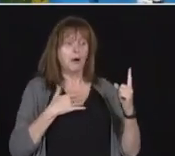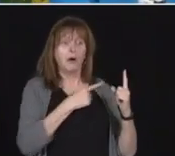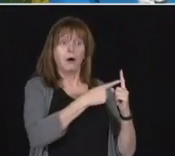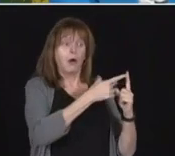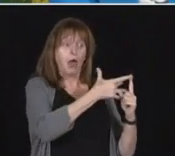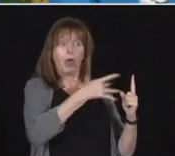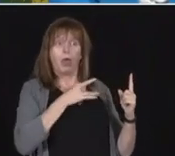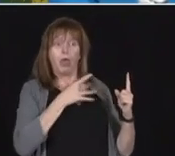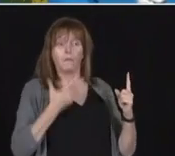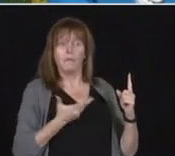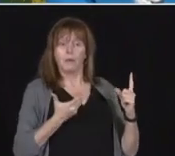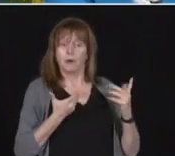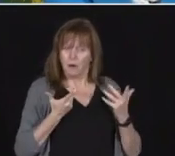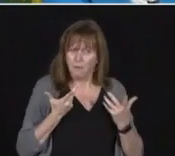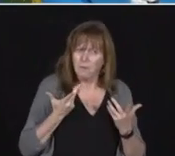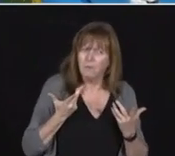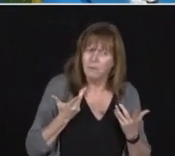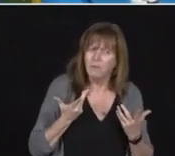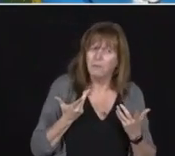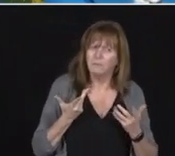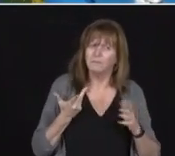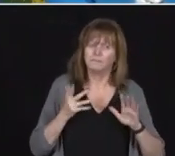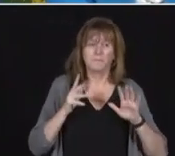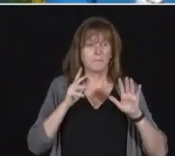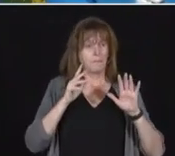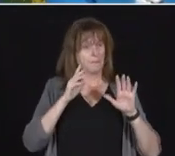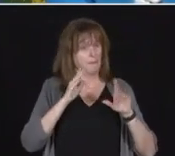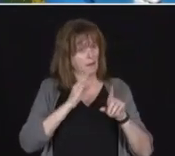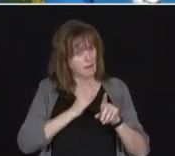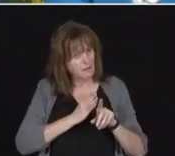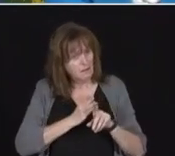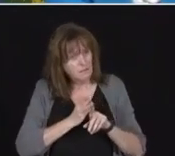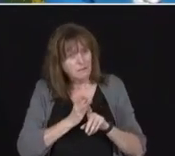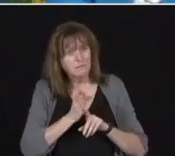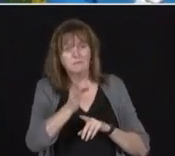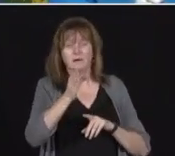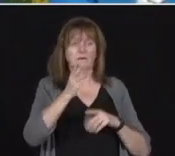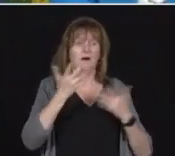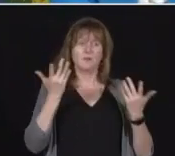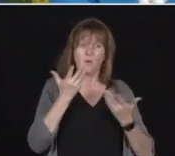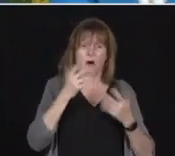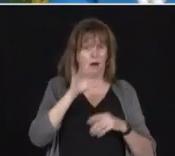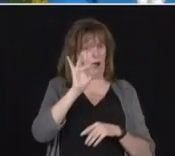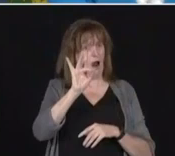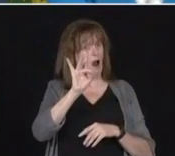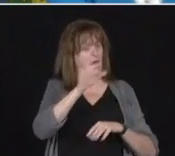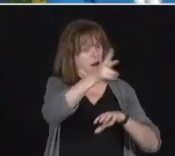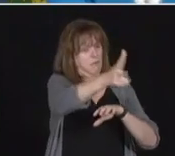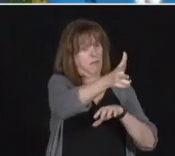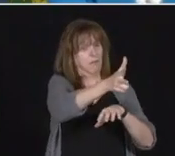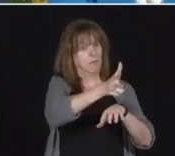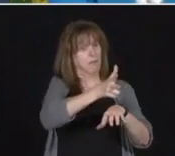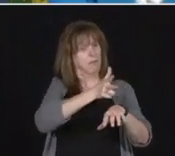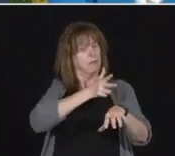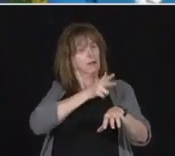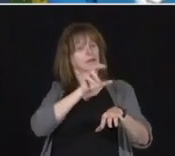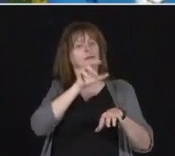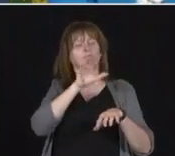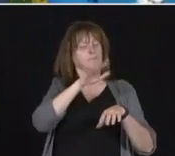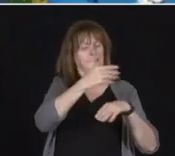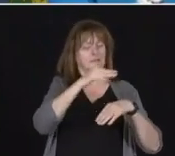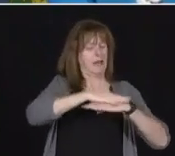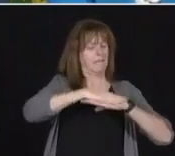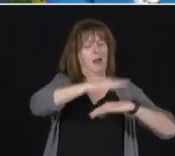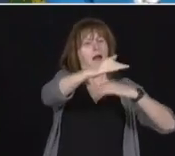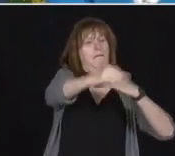had eight stations set up. They had the appropriate nurses there that were ready to go. Very seasoned nurses that have a lot of